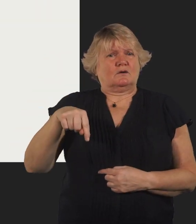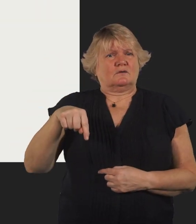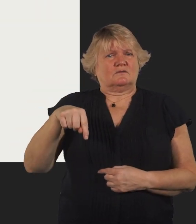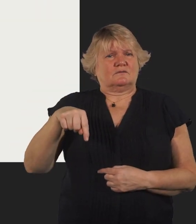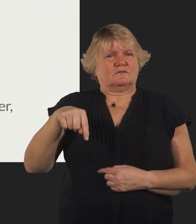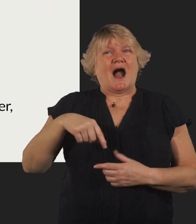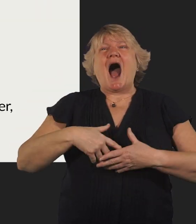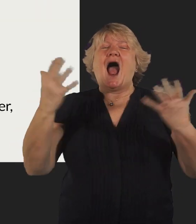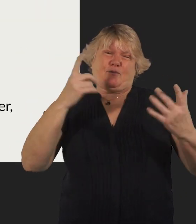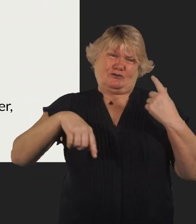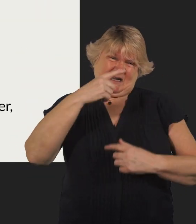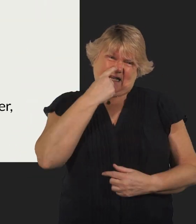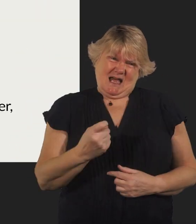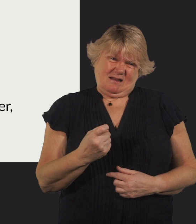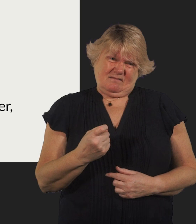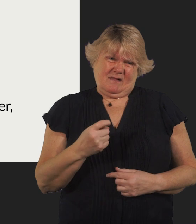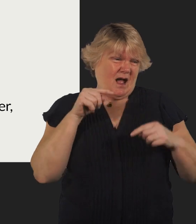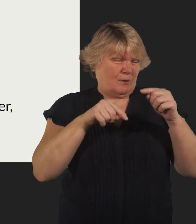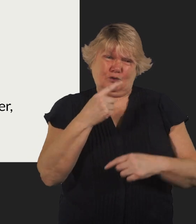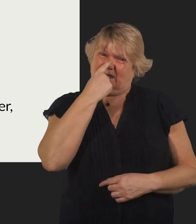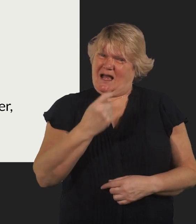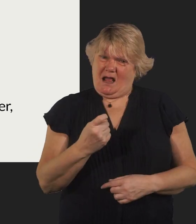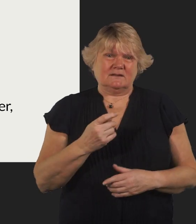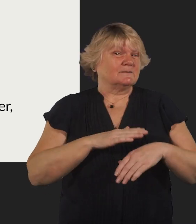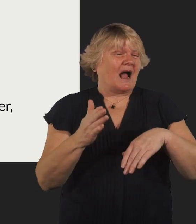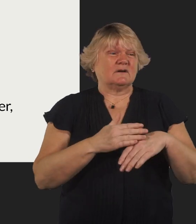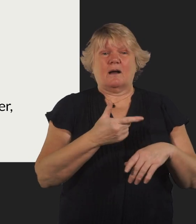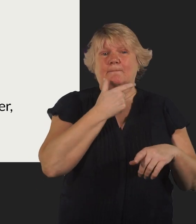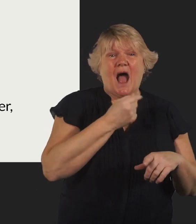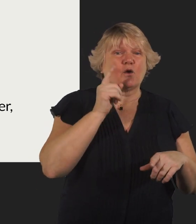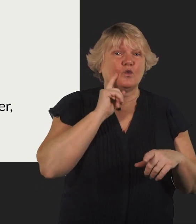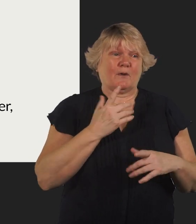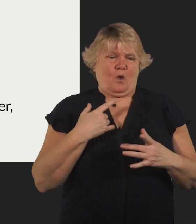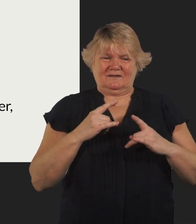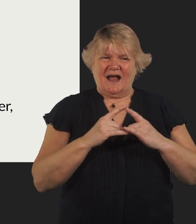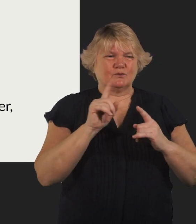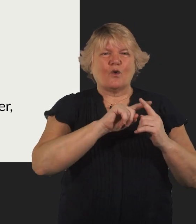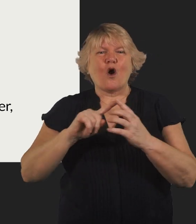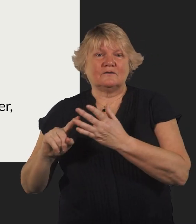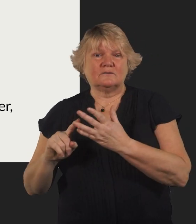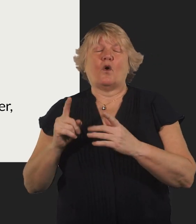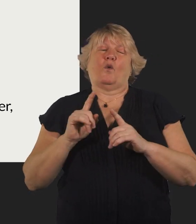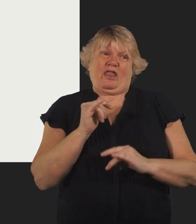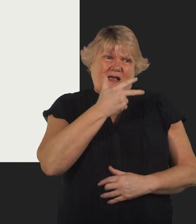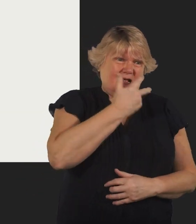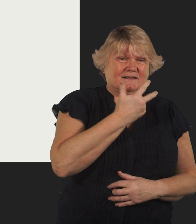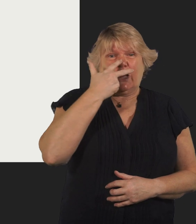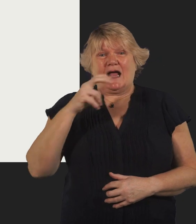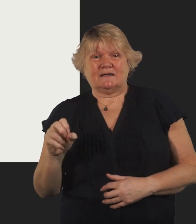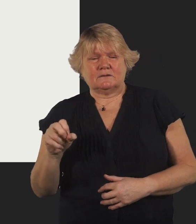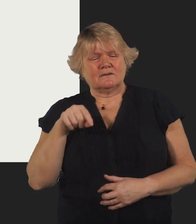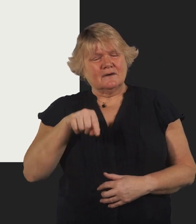can be a victim of intimate image abuse regardless of gender sexuality and whether you are 18 or 80